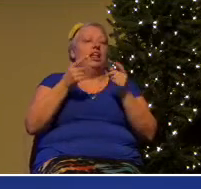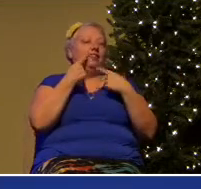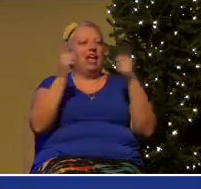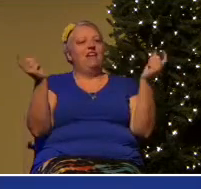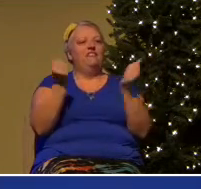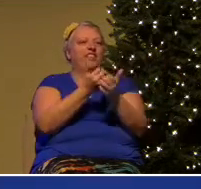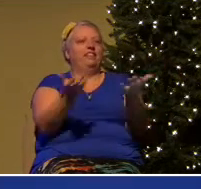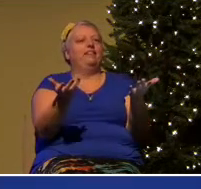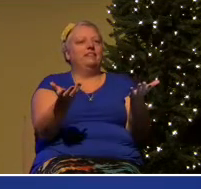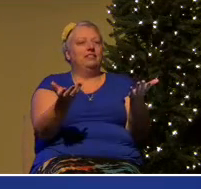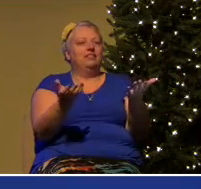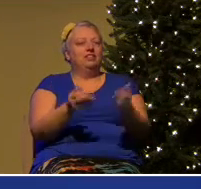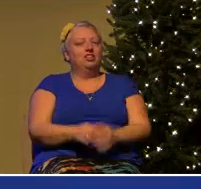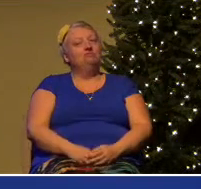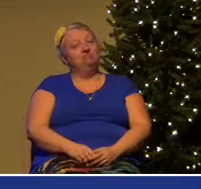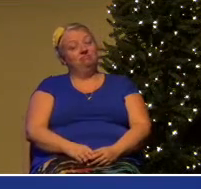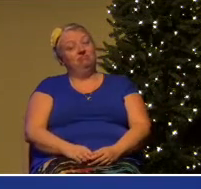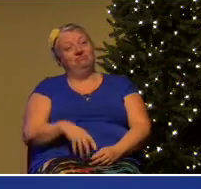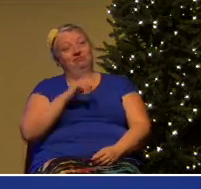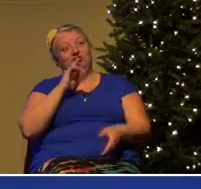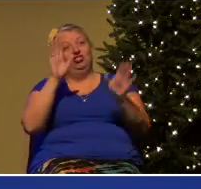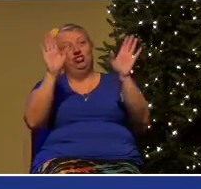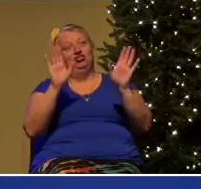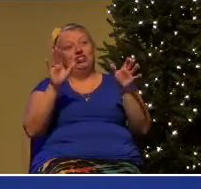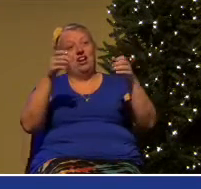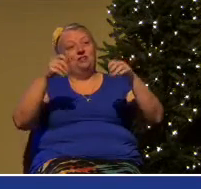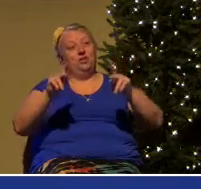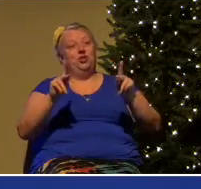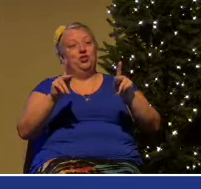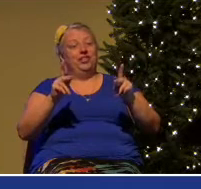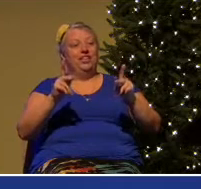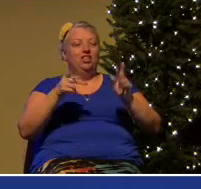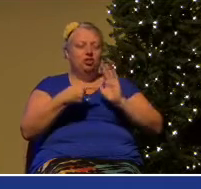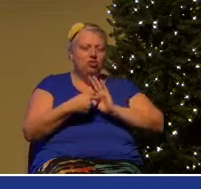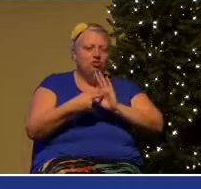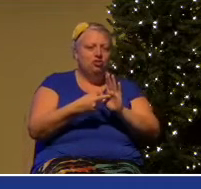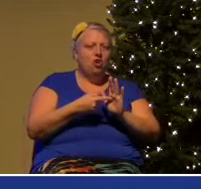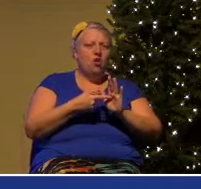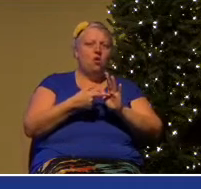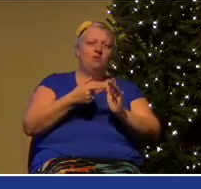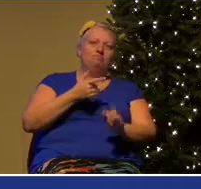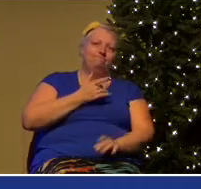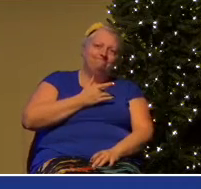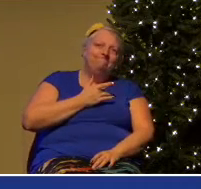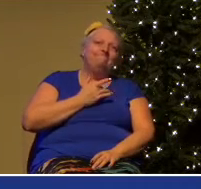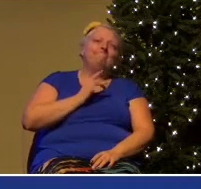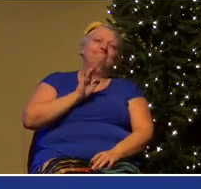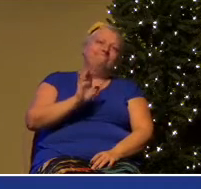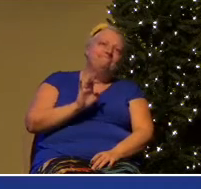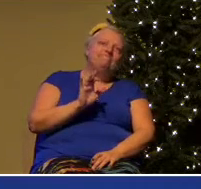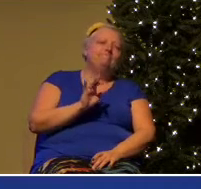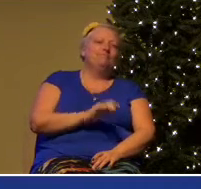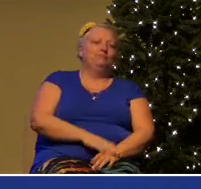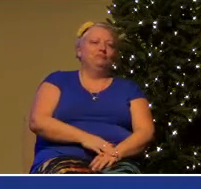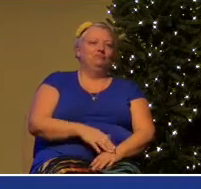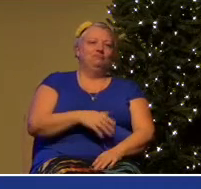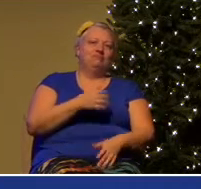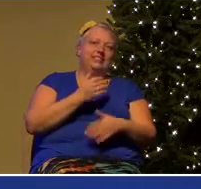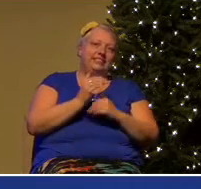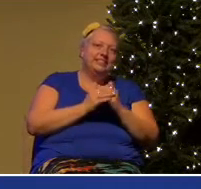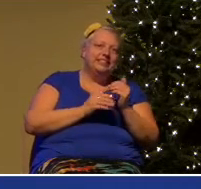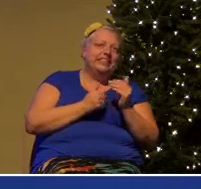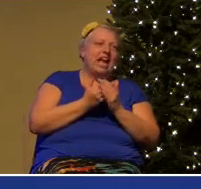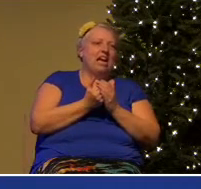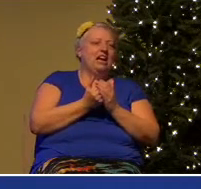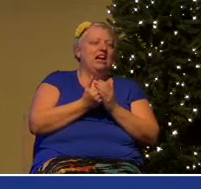hear, to show empathy, to show that you care. A lot of people have nobody that